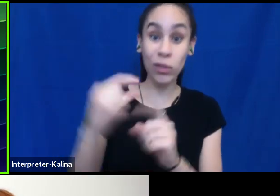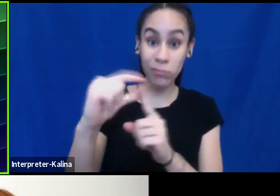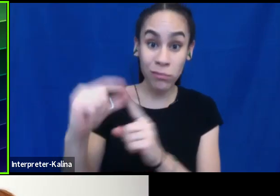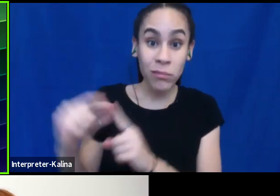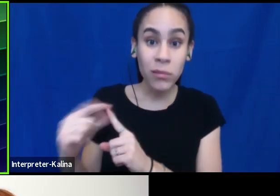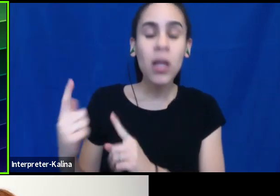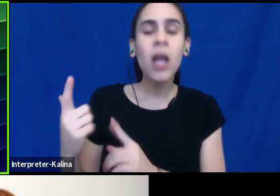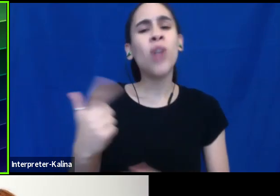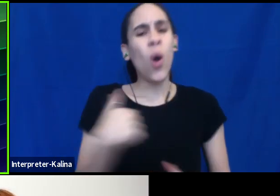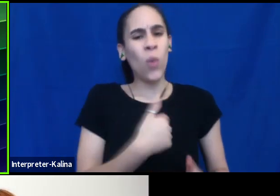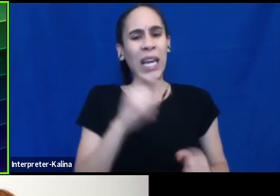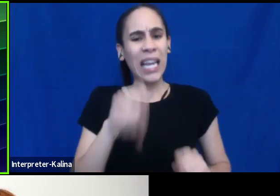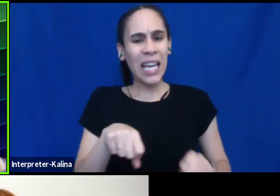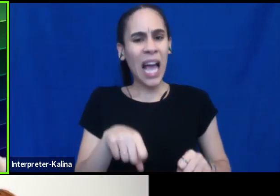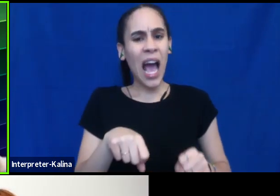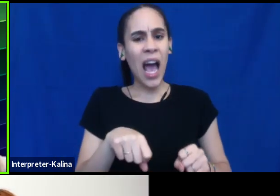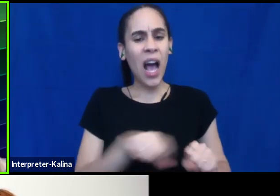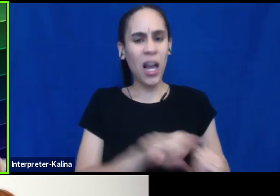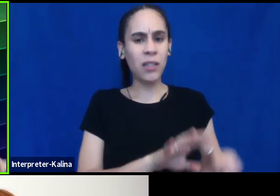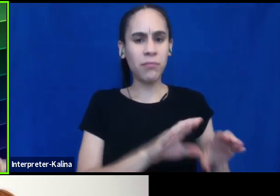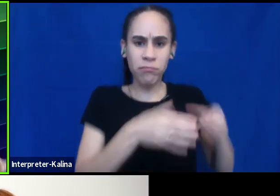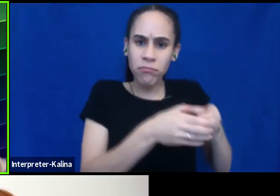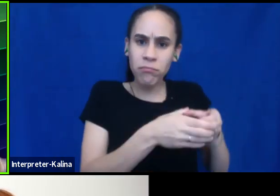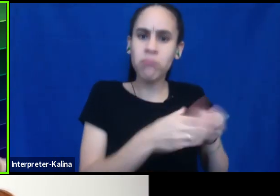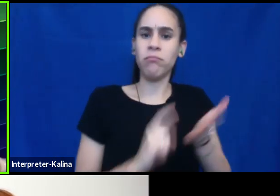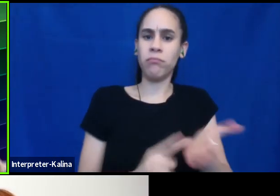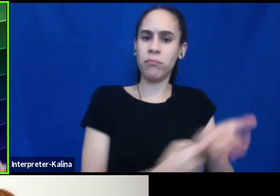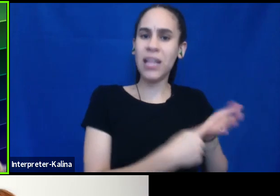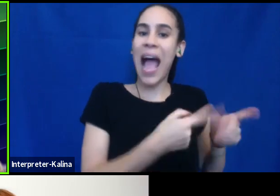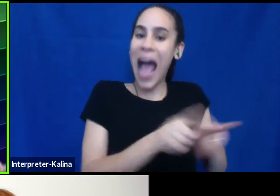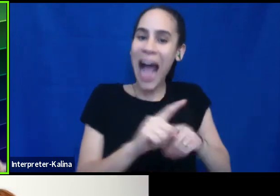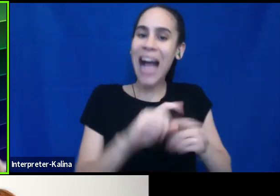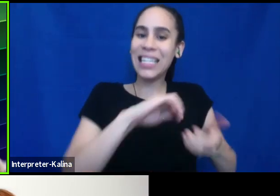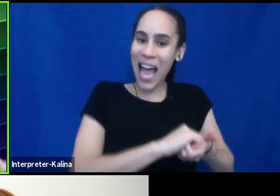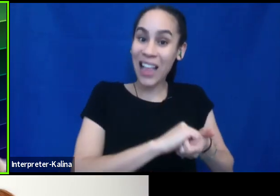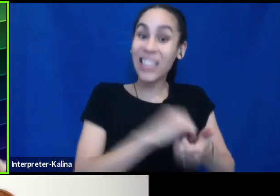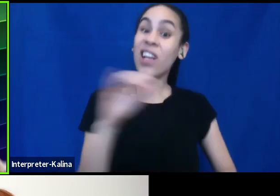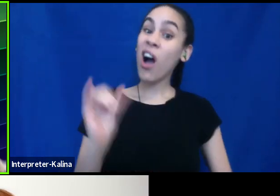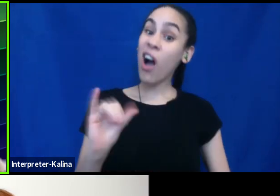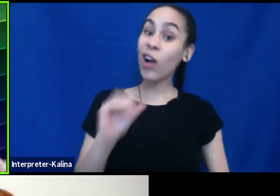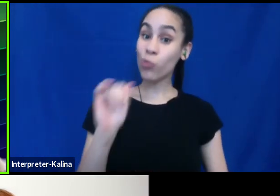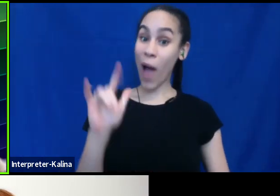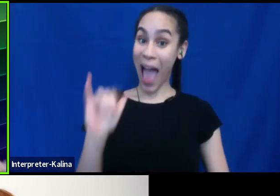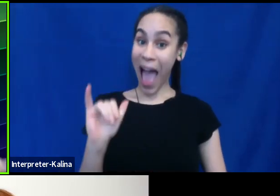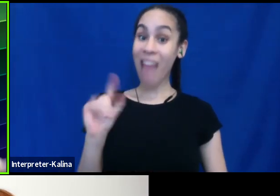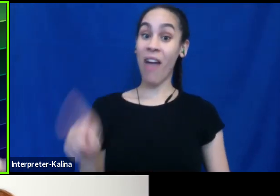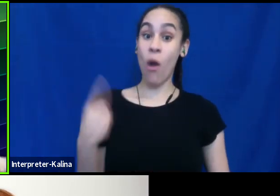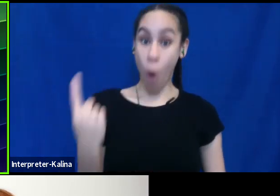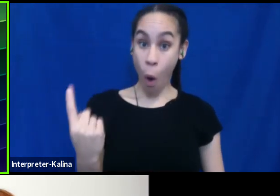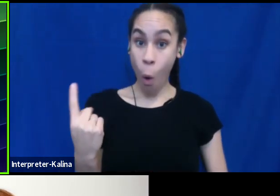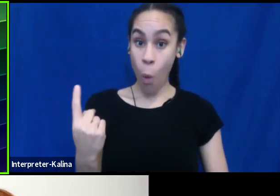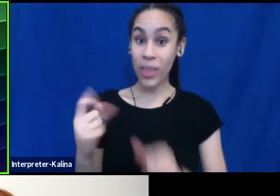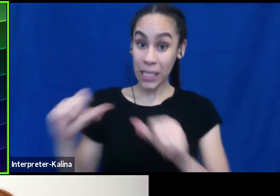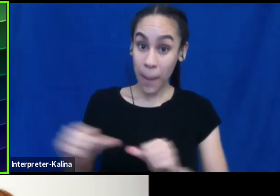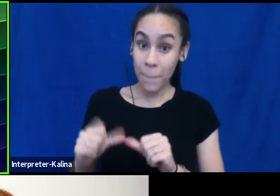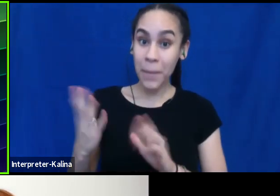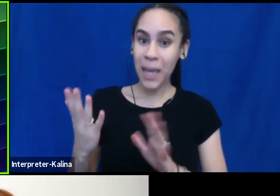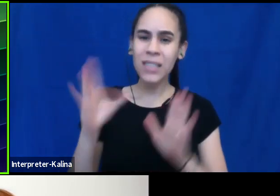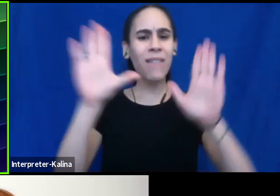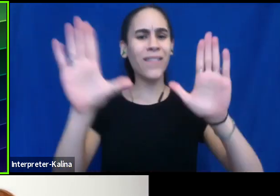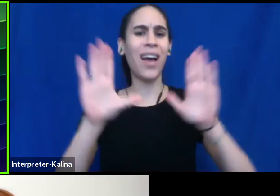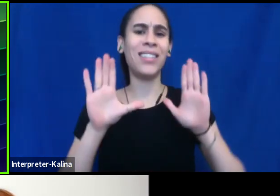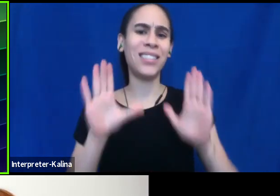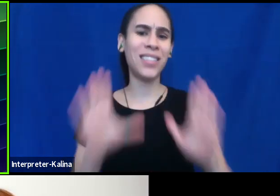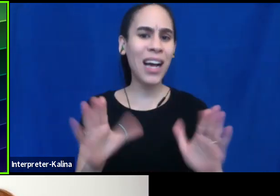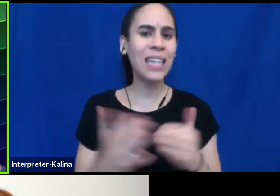amongst ourselves as allies. Um, and I've also found that ally only spaces are really, um, fantastic in that I